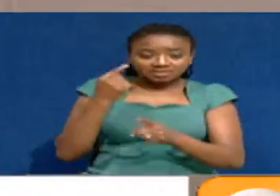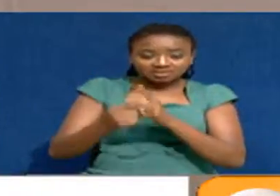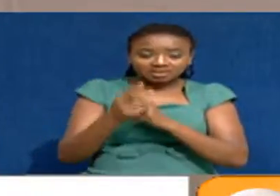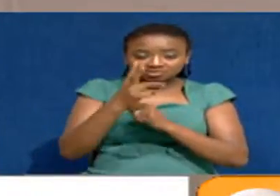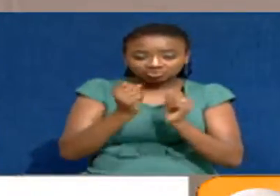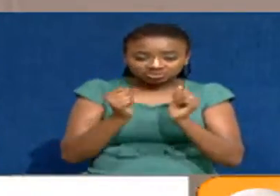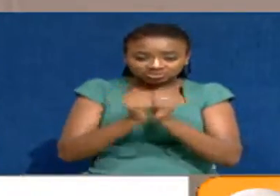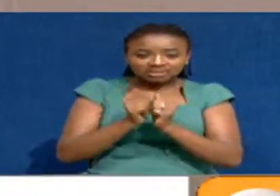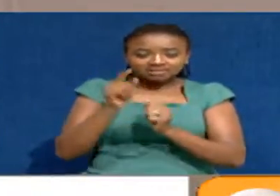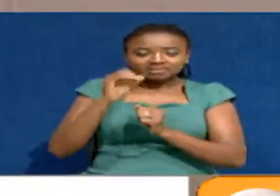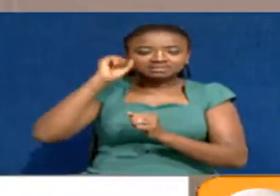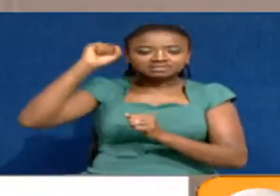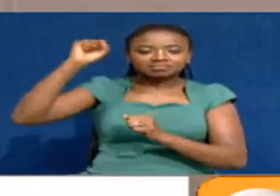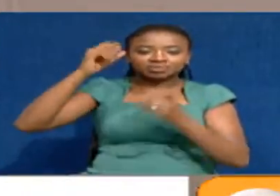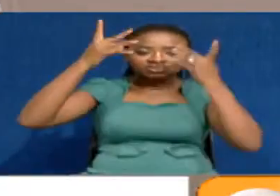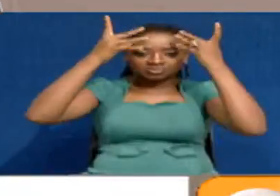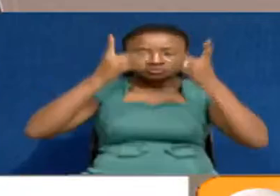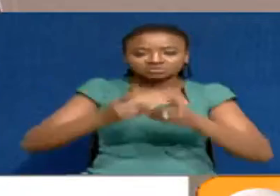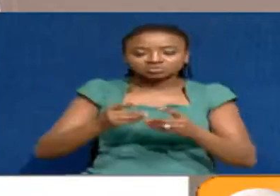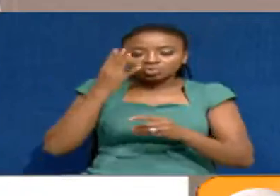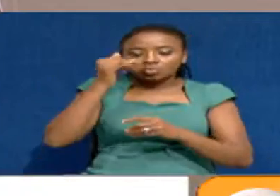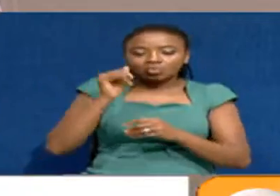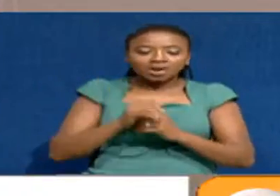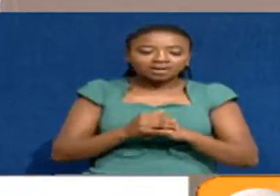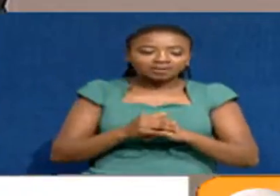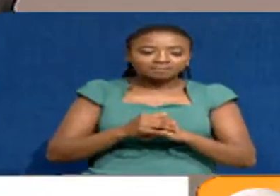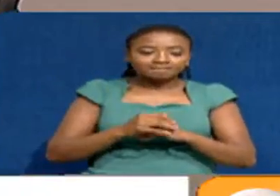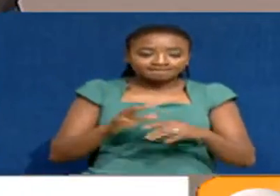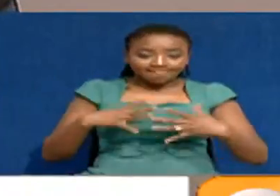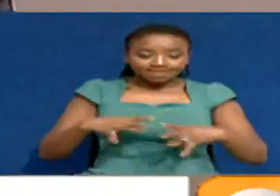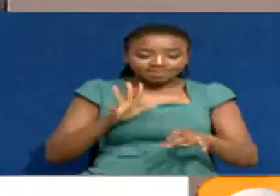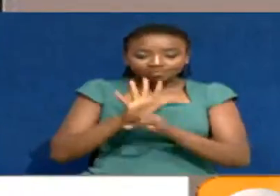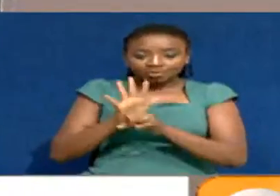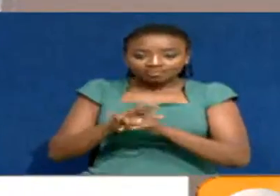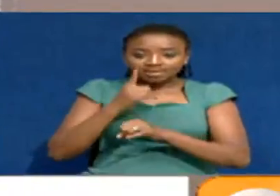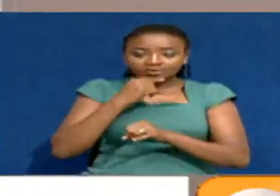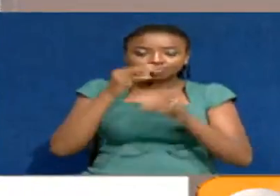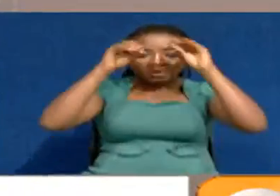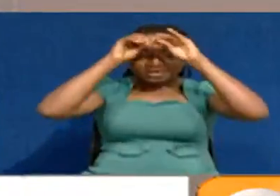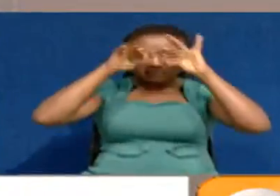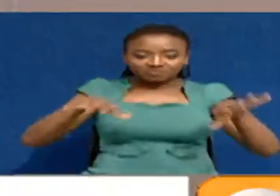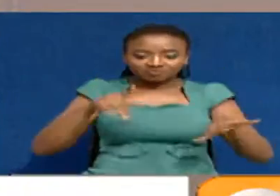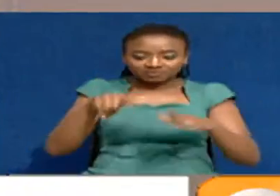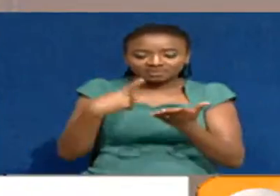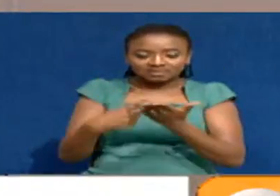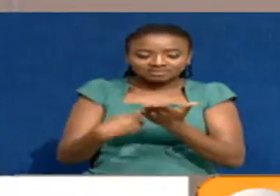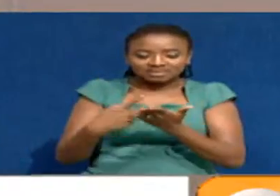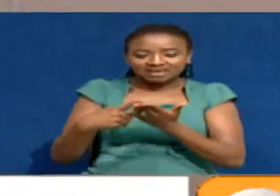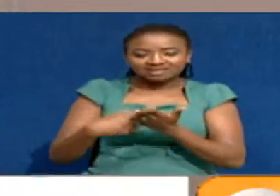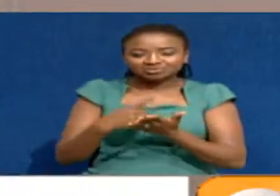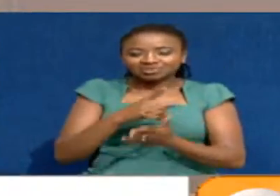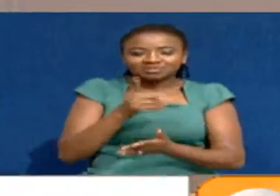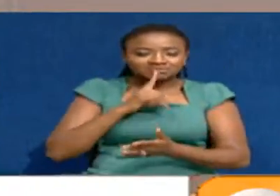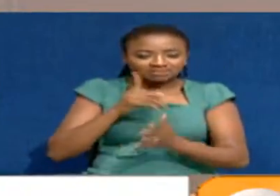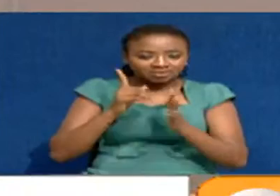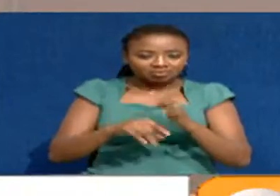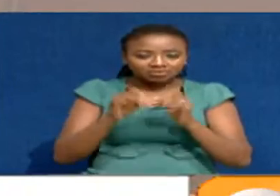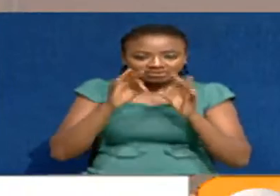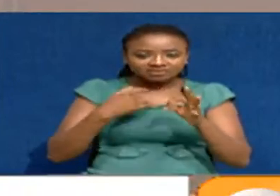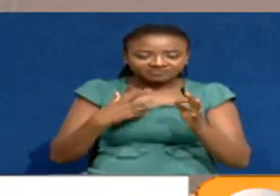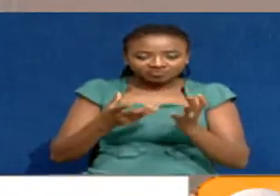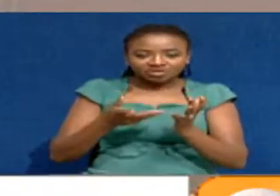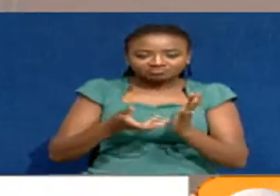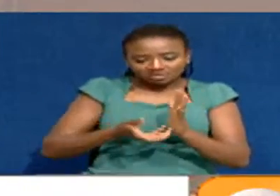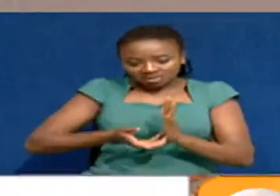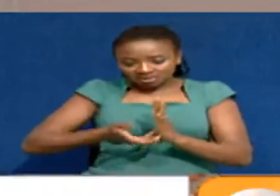decision. Because according to those of us who were involved in that discussion, we said, if we do away with these constituencies,